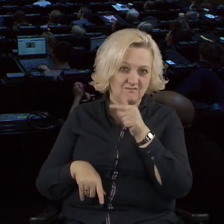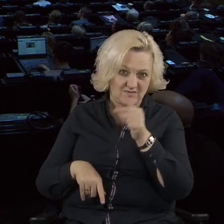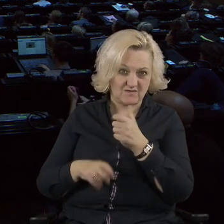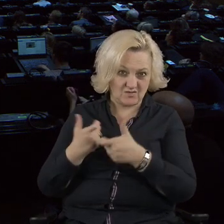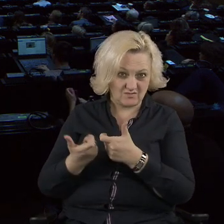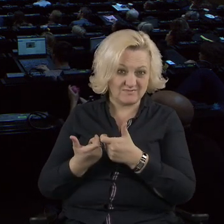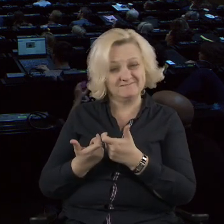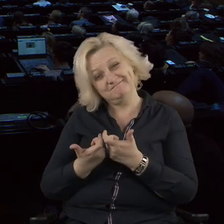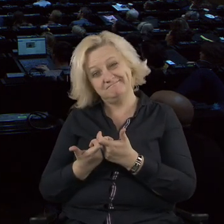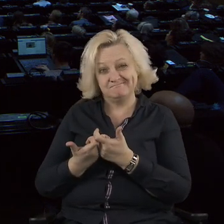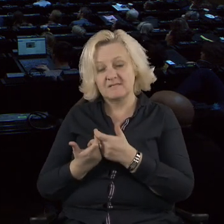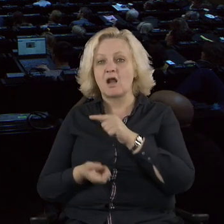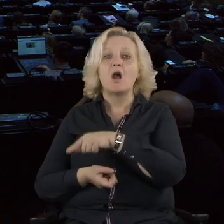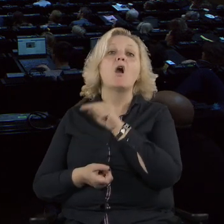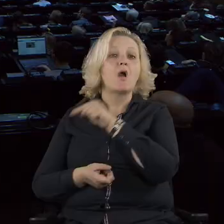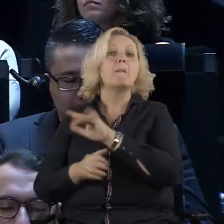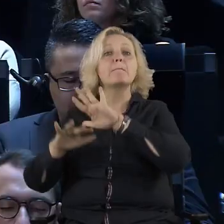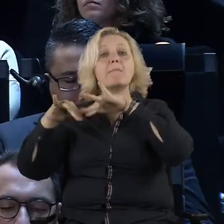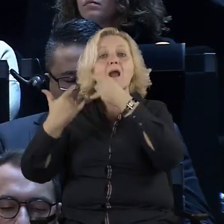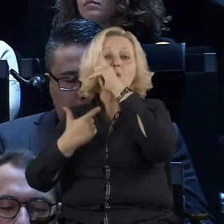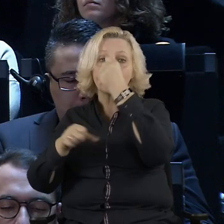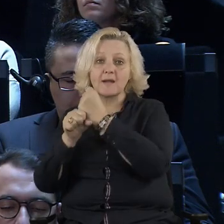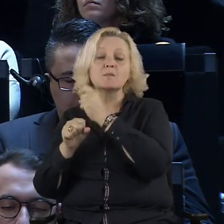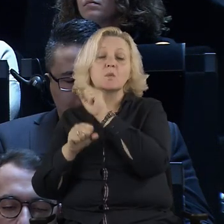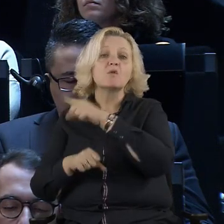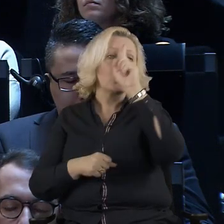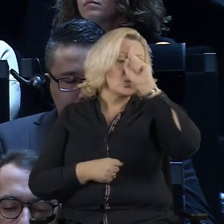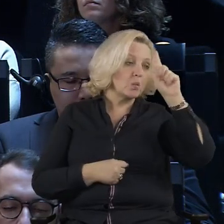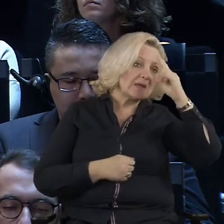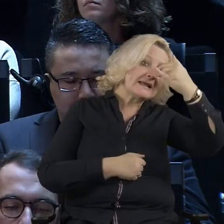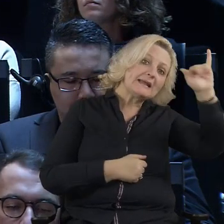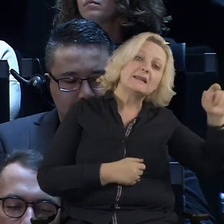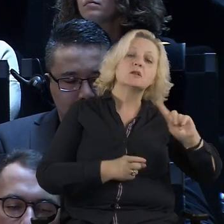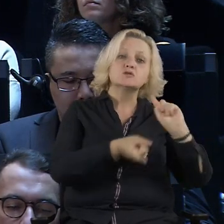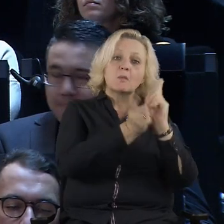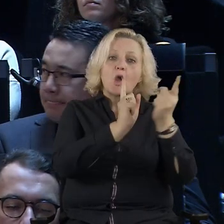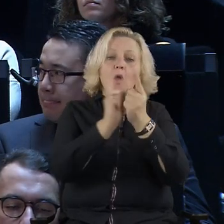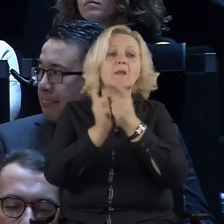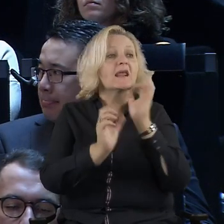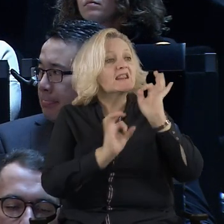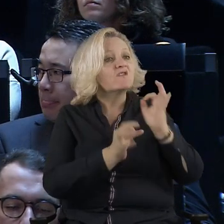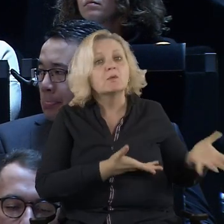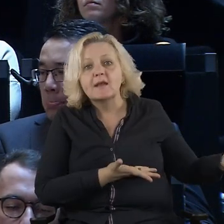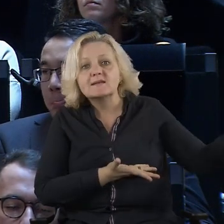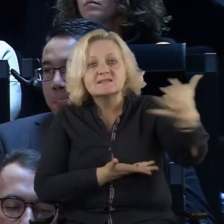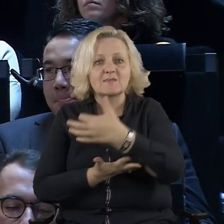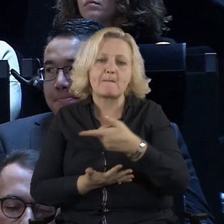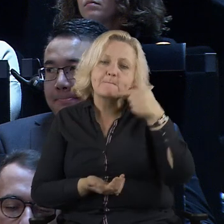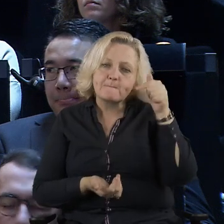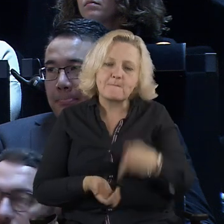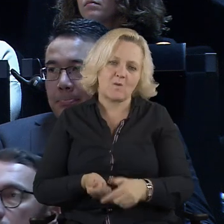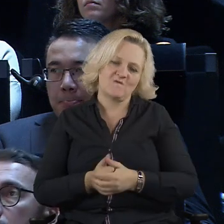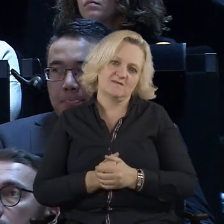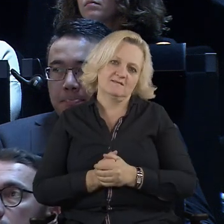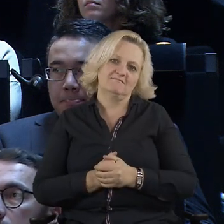most informed decisions. And it's clear that the only way possible to do that is